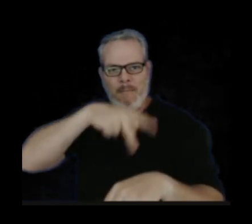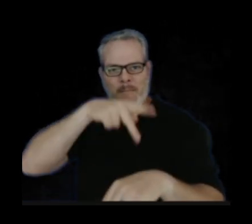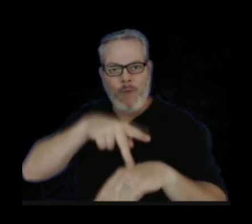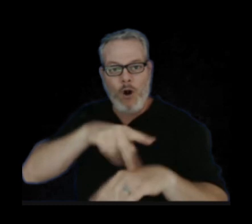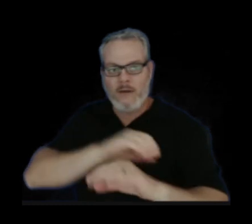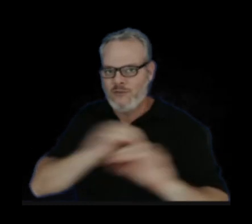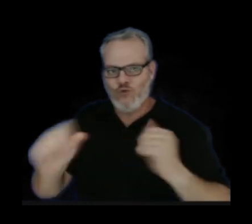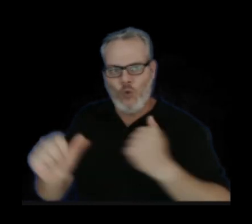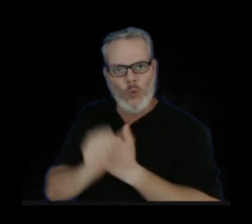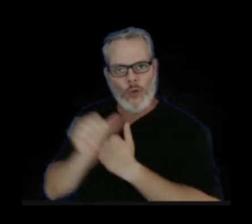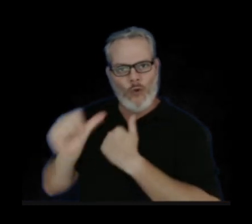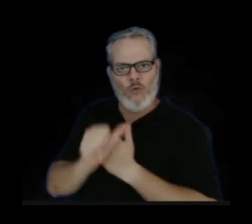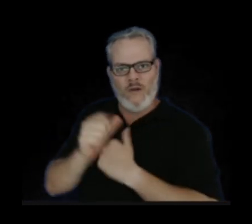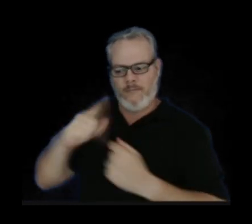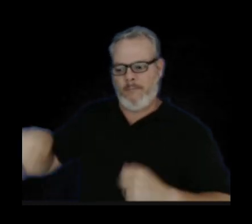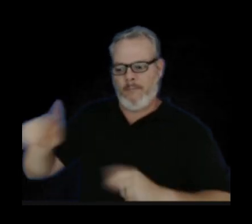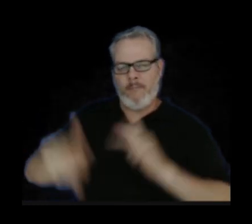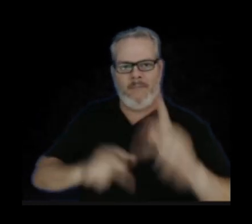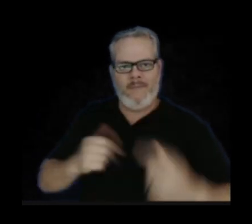down in the Lower East rift zone.